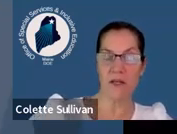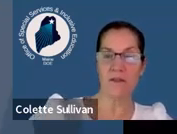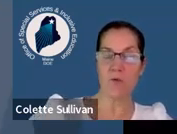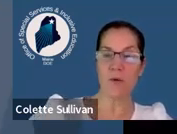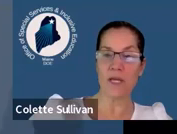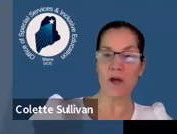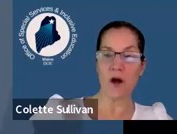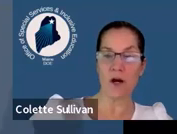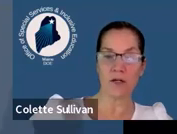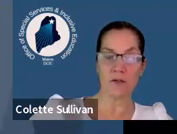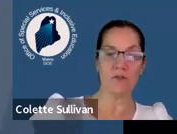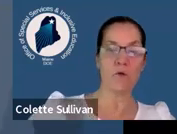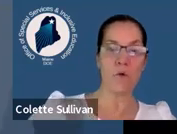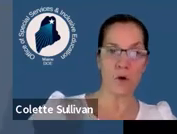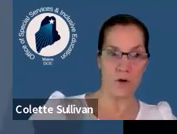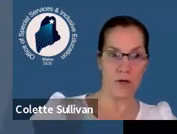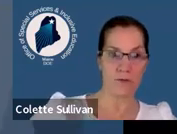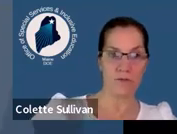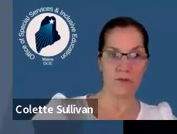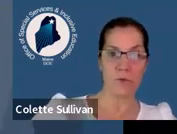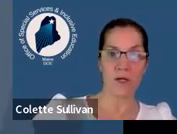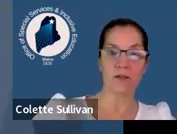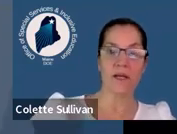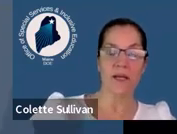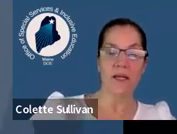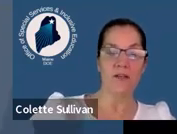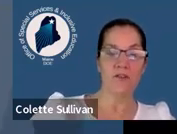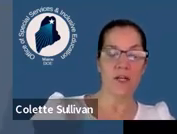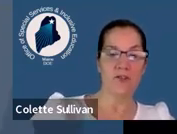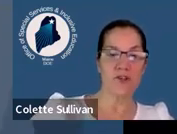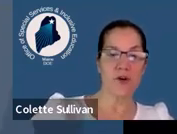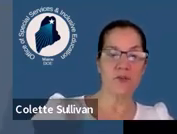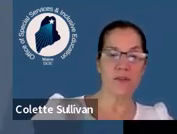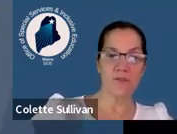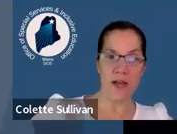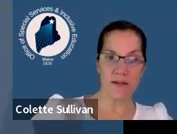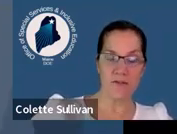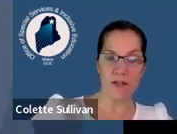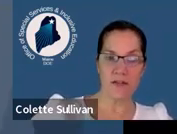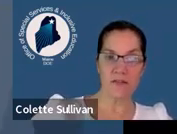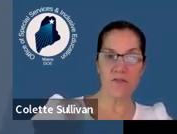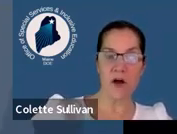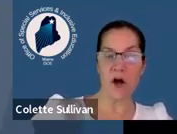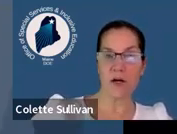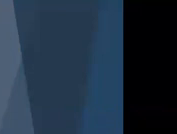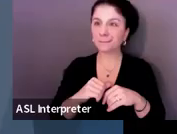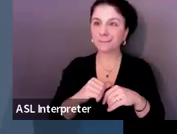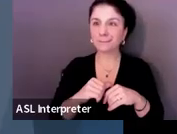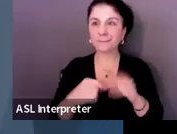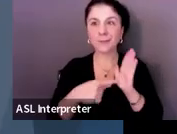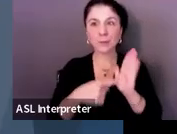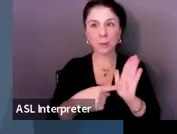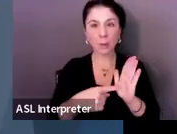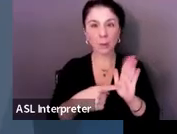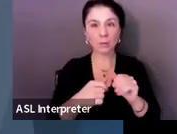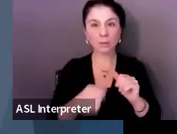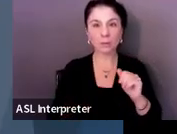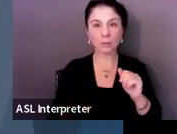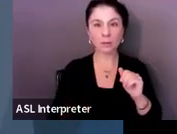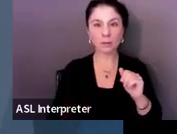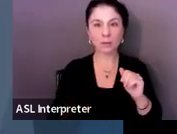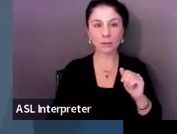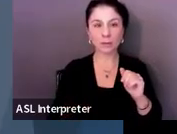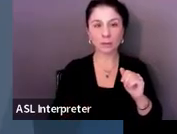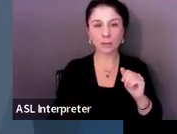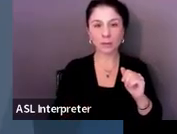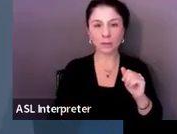that we are scored on, if you will. It shows the effectiveness of our, the state of Maine's ability